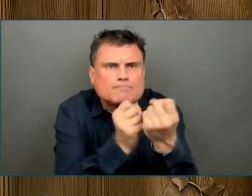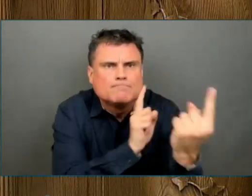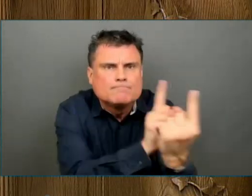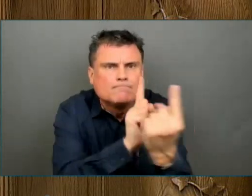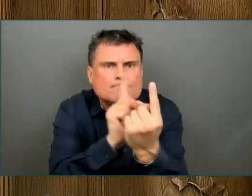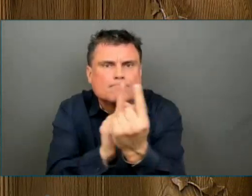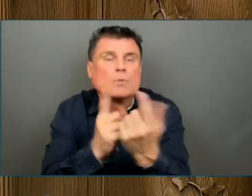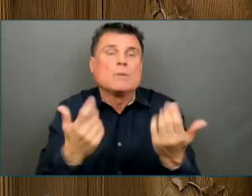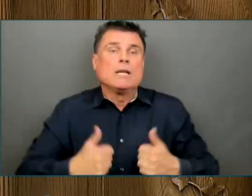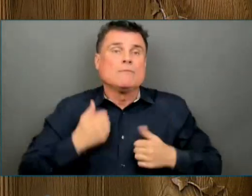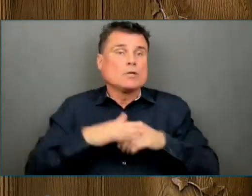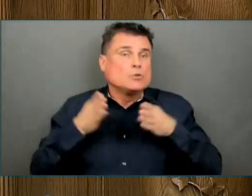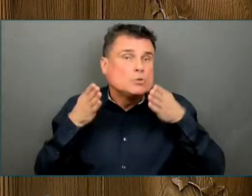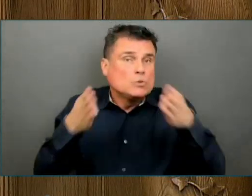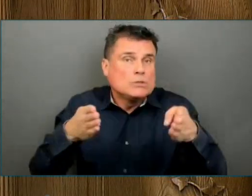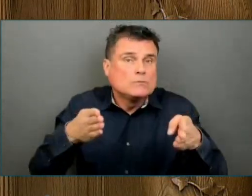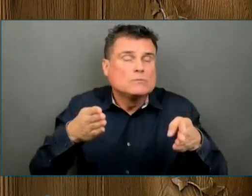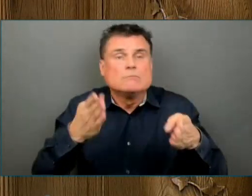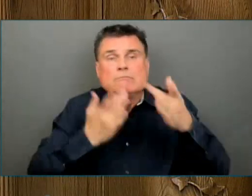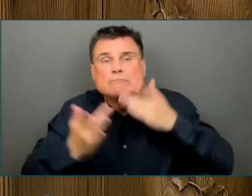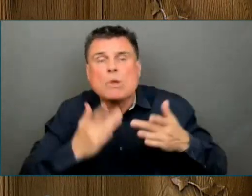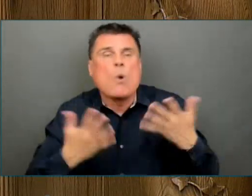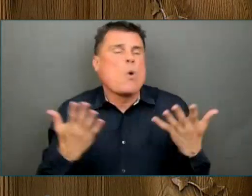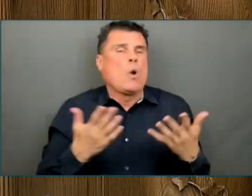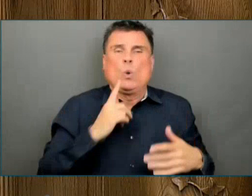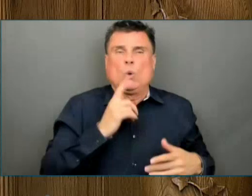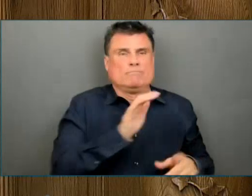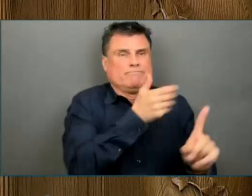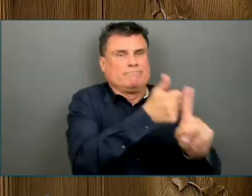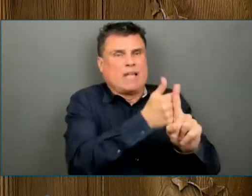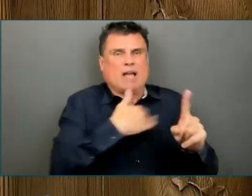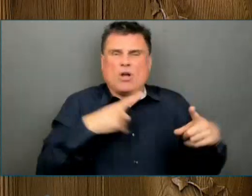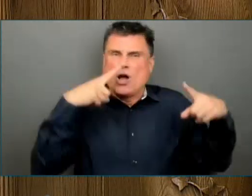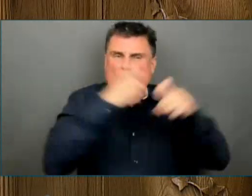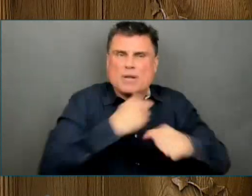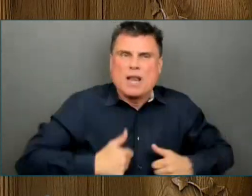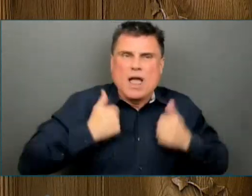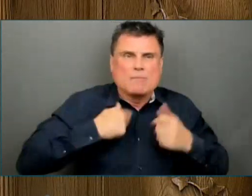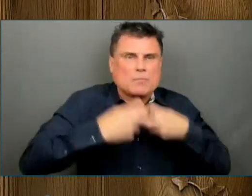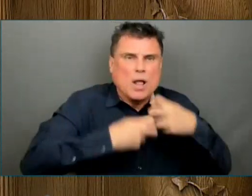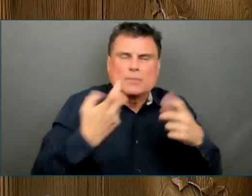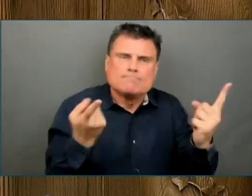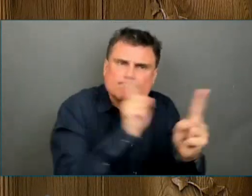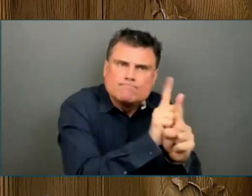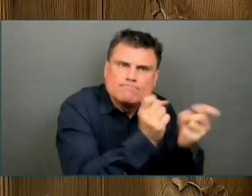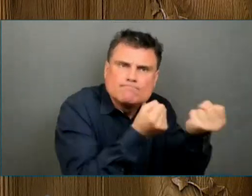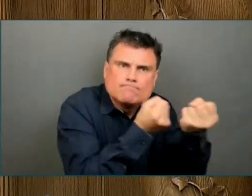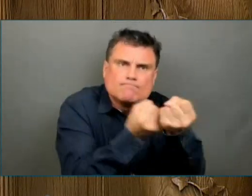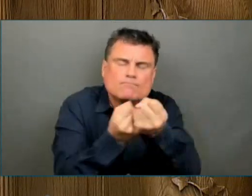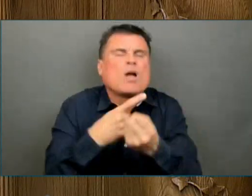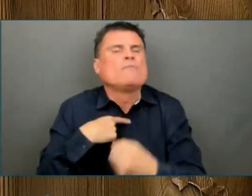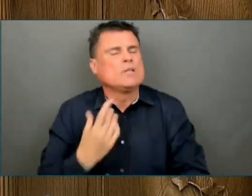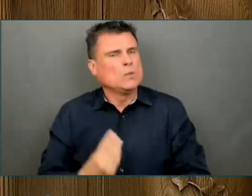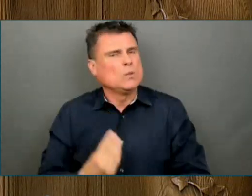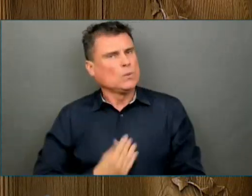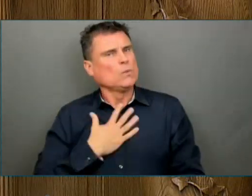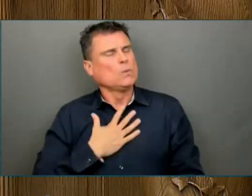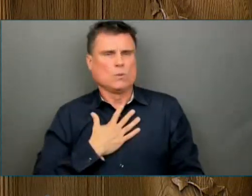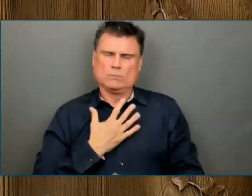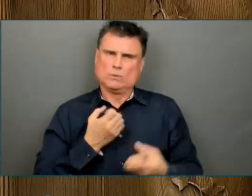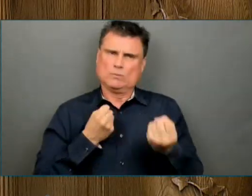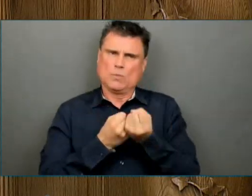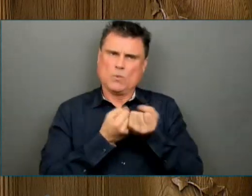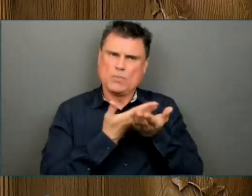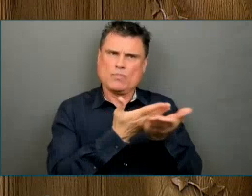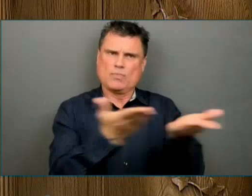organizations that connect us to our common humanity and inspire us to be of service to others. For our professional public